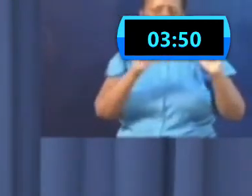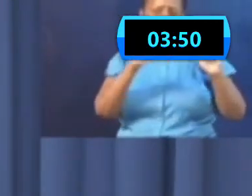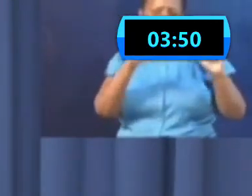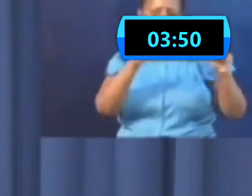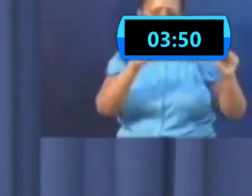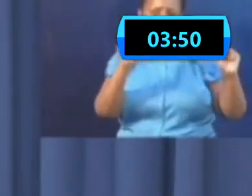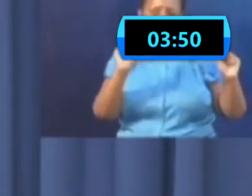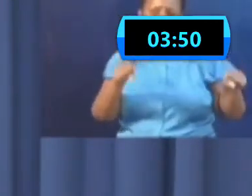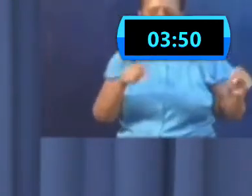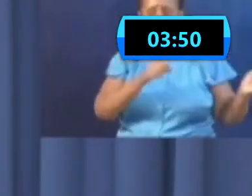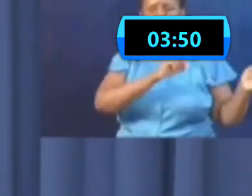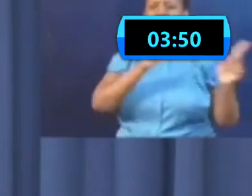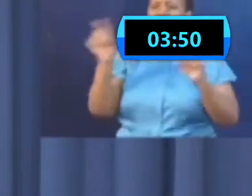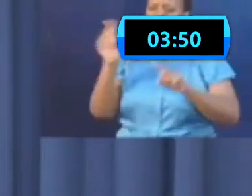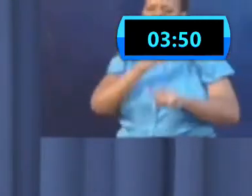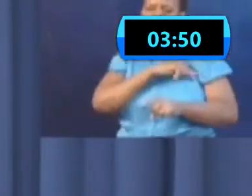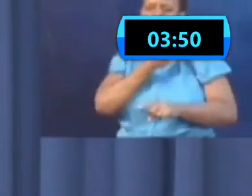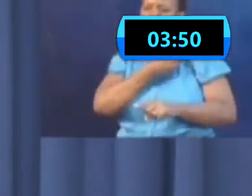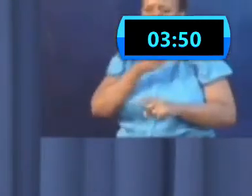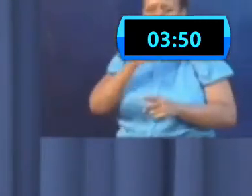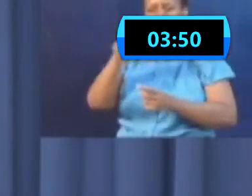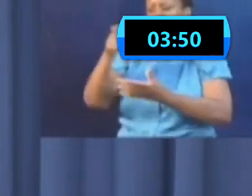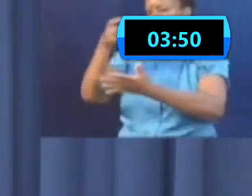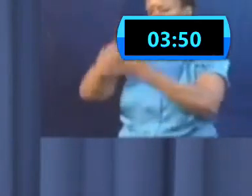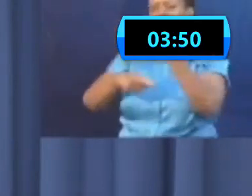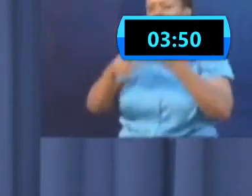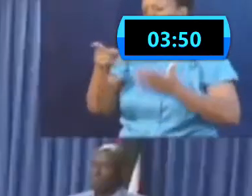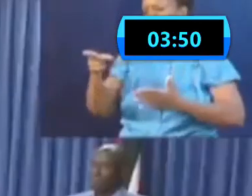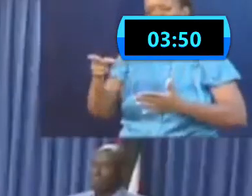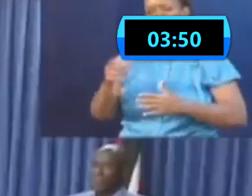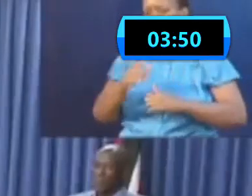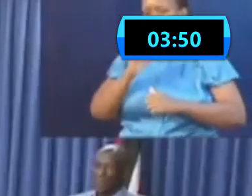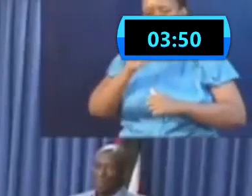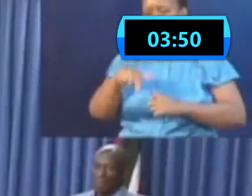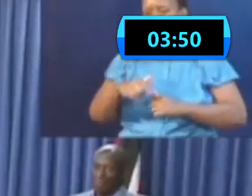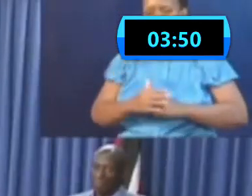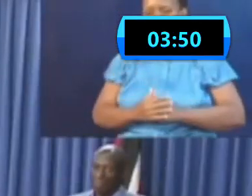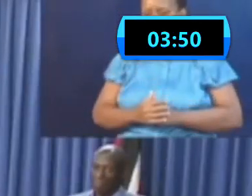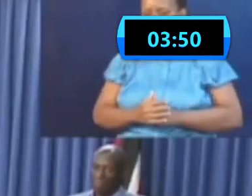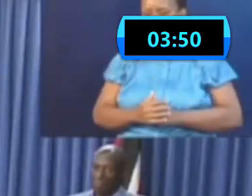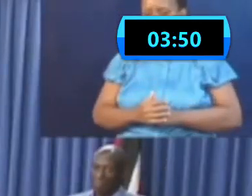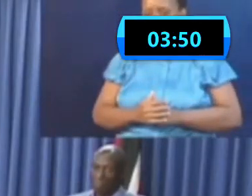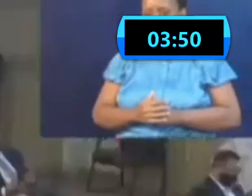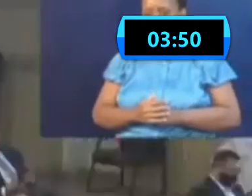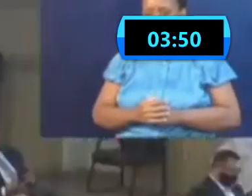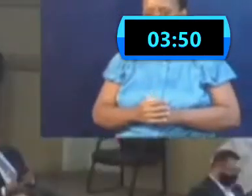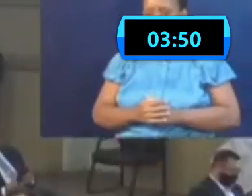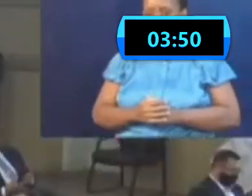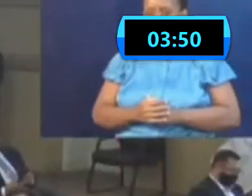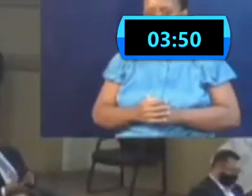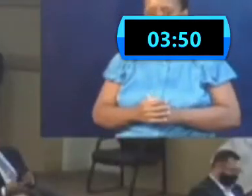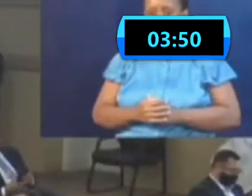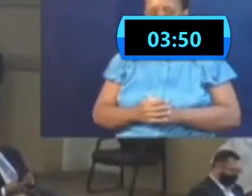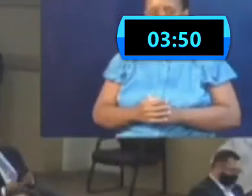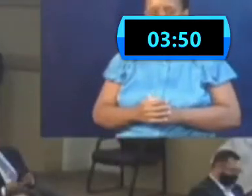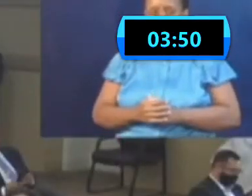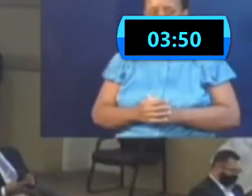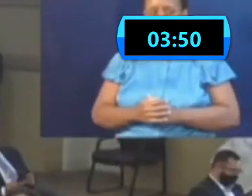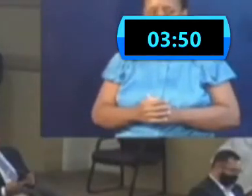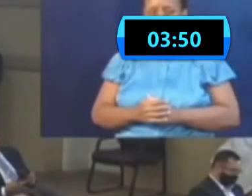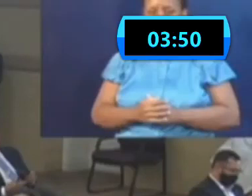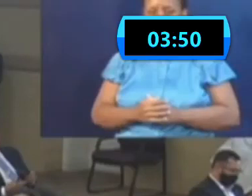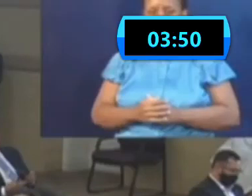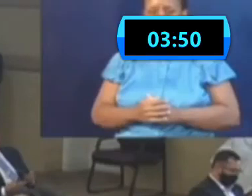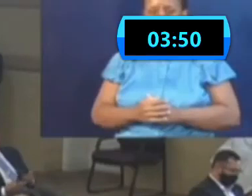charge, and serve out your quarantine period. Okay? Health Minister, all Prime Minister, you stressed Prime Minister that